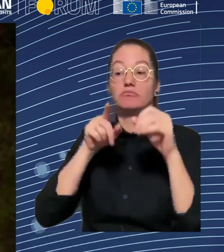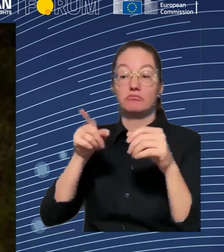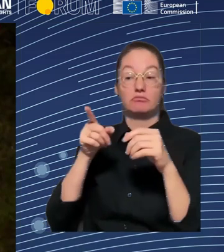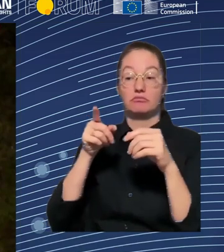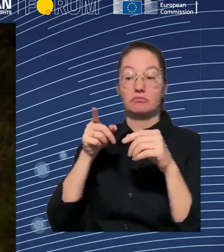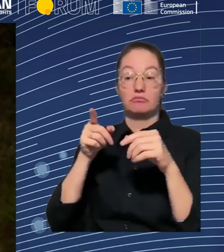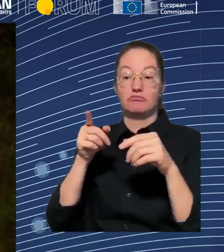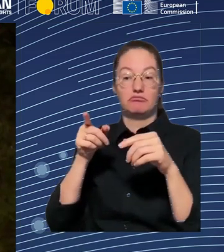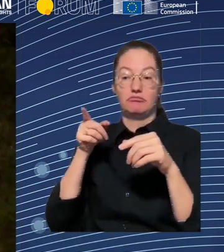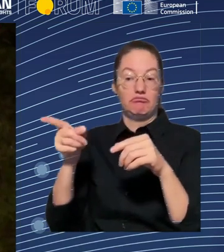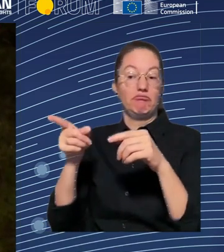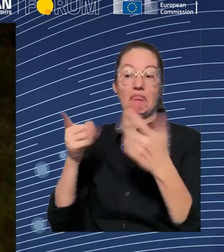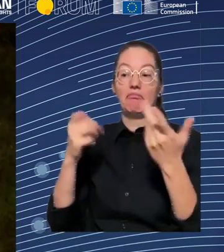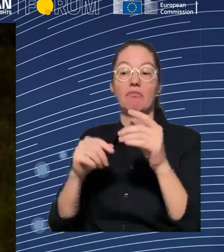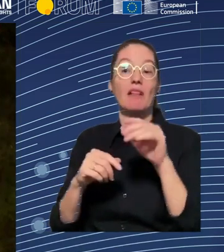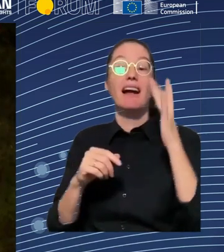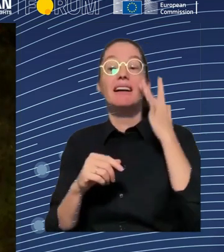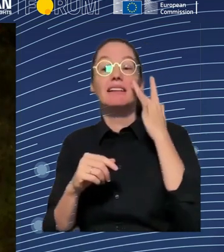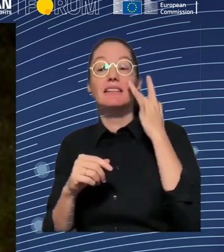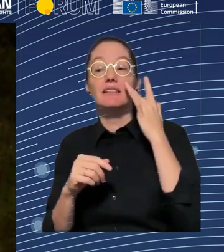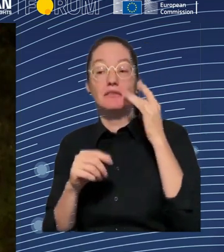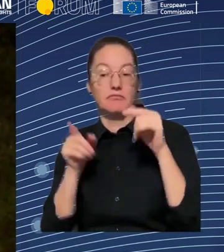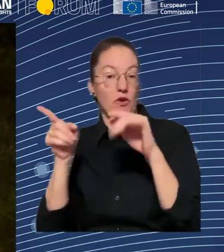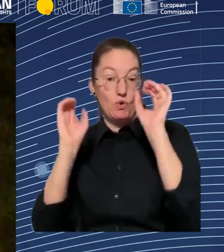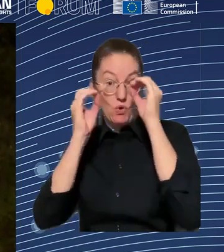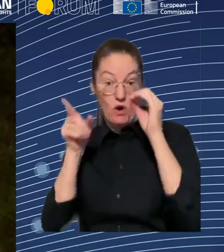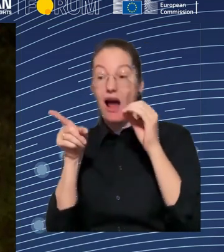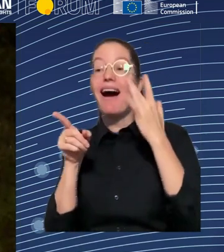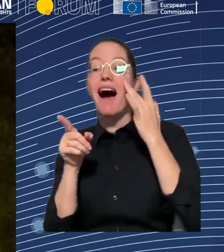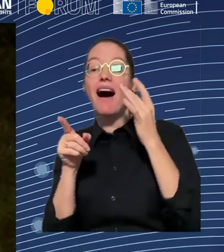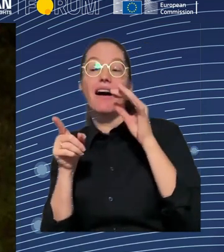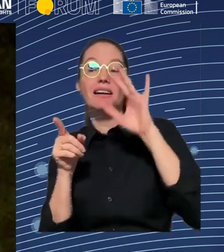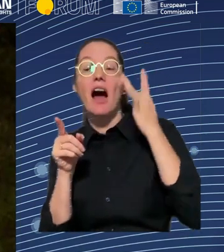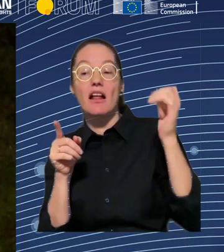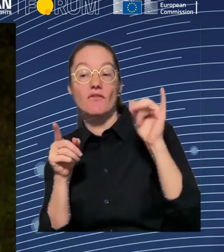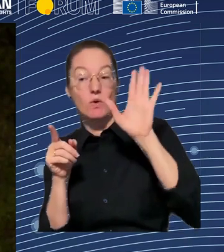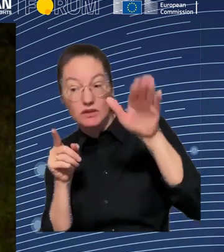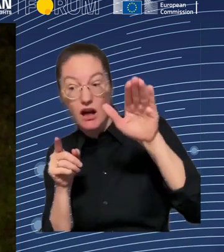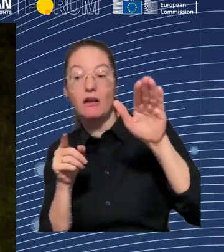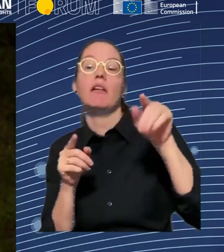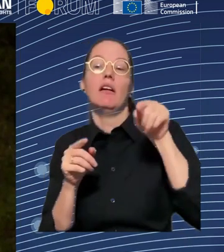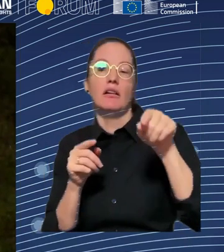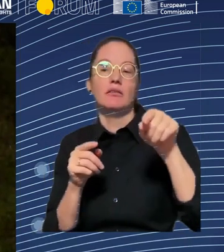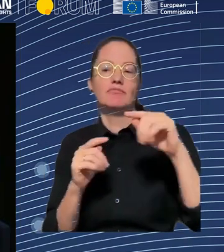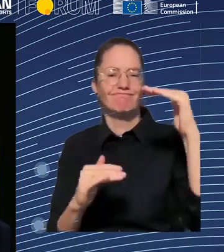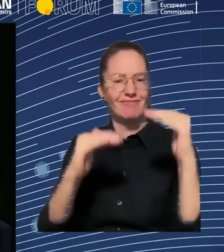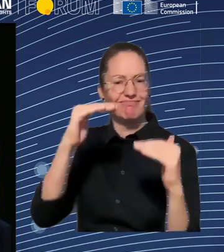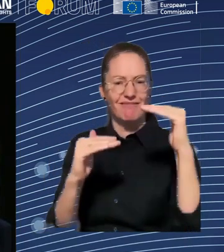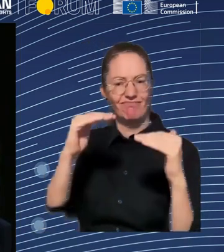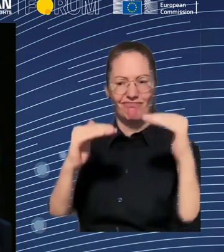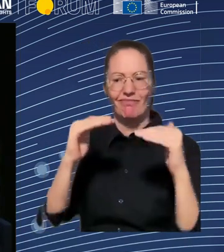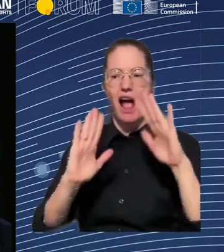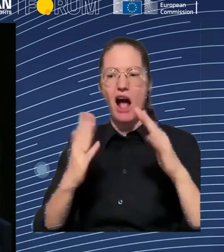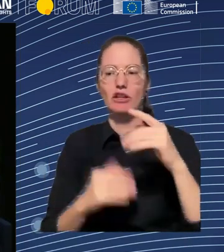out when you have different regulatory regimes. But I offer it as an interesting example. Great. Yeah. Thank you. Thank you.